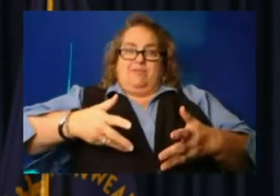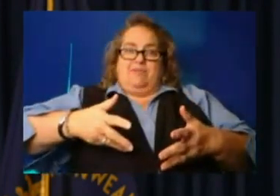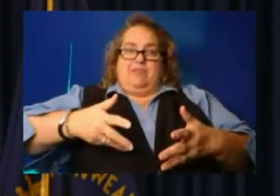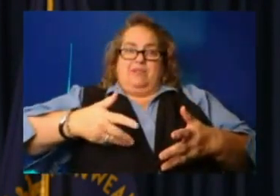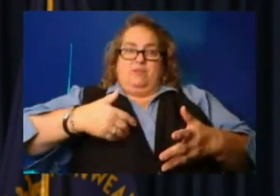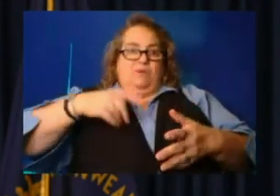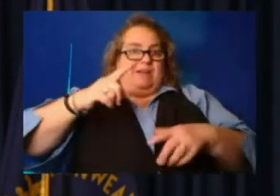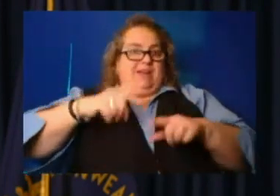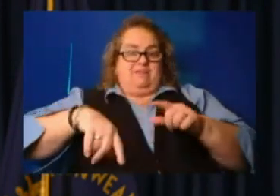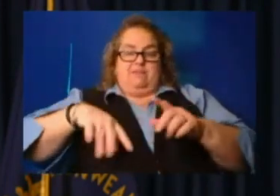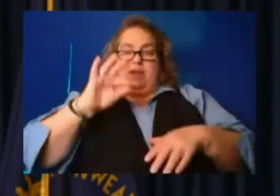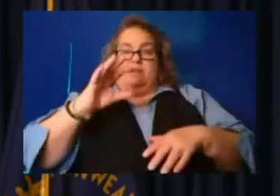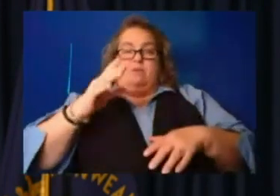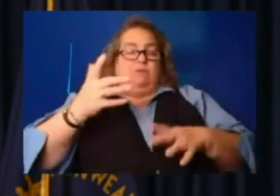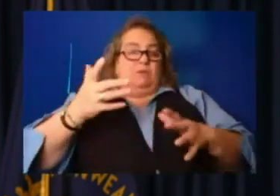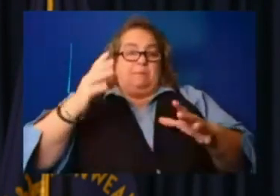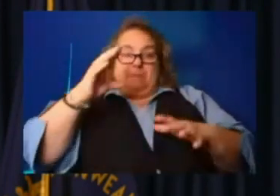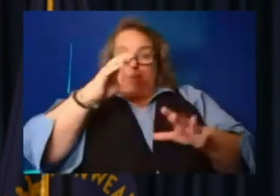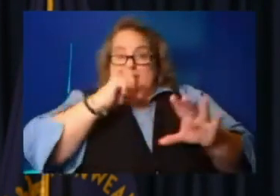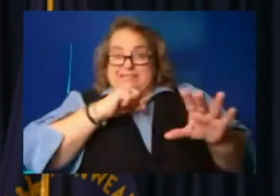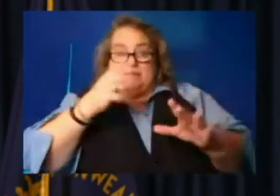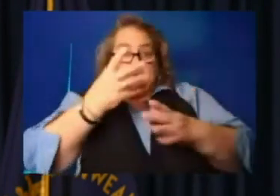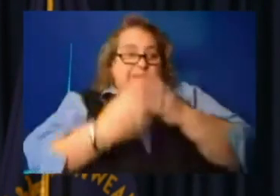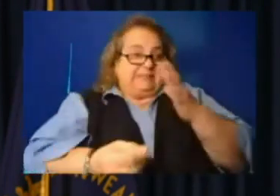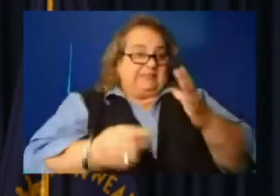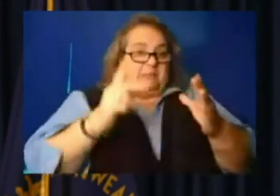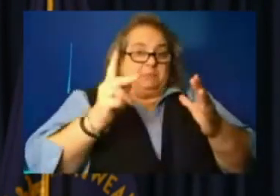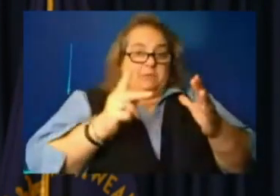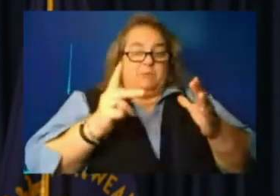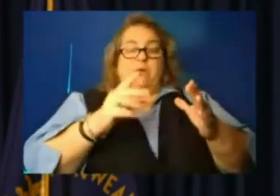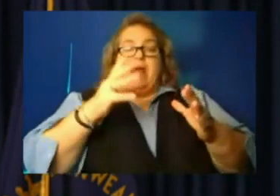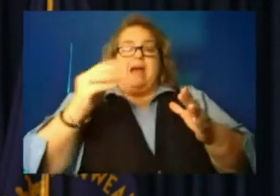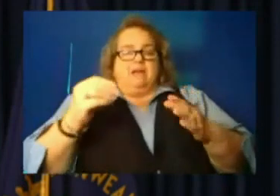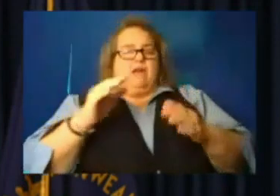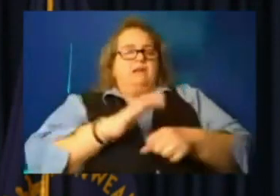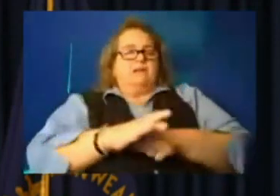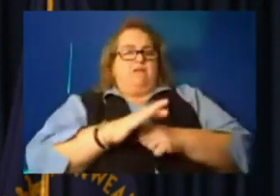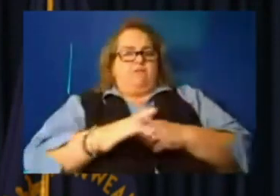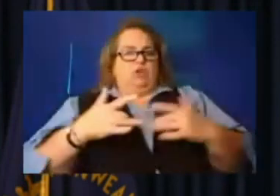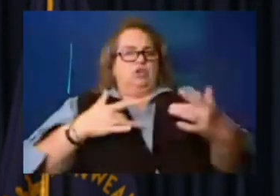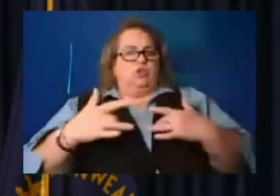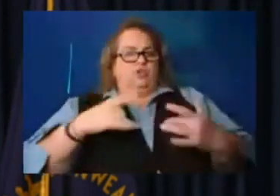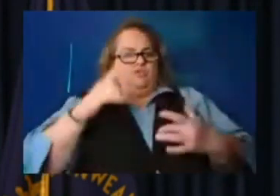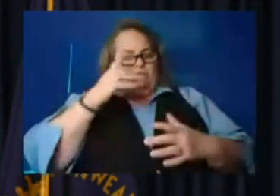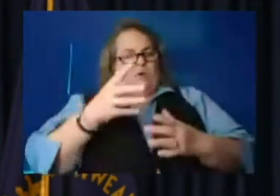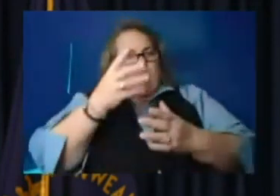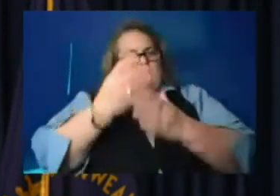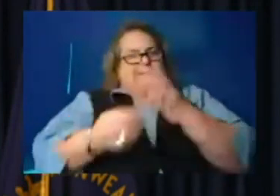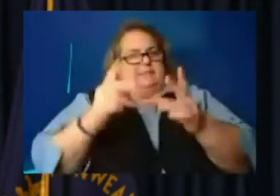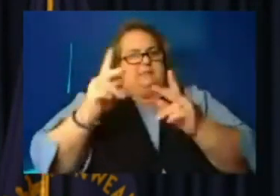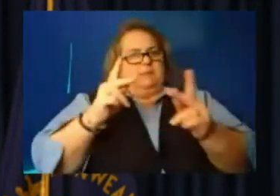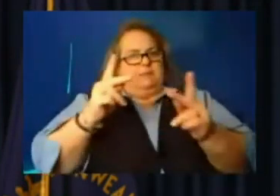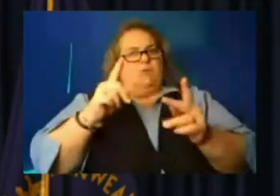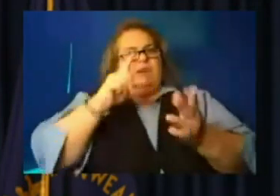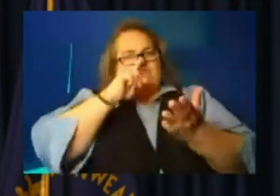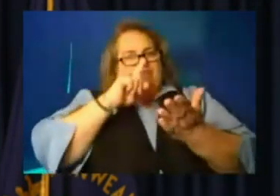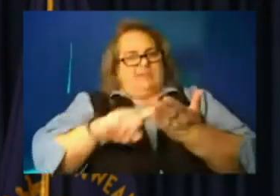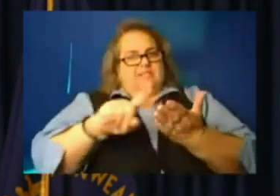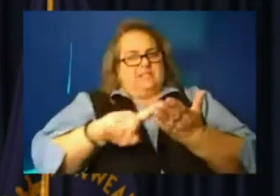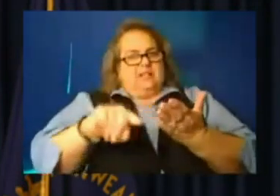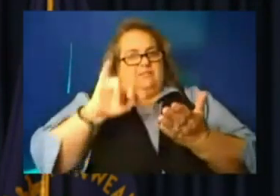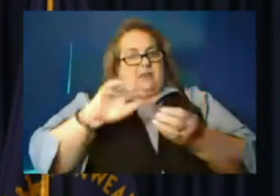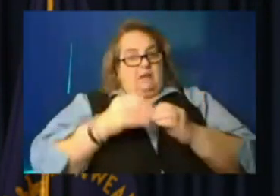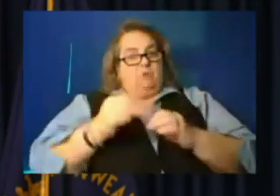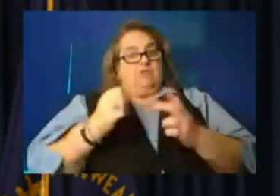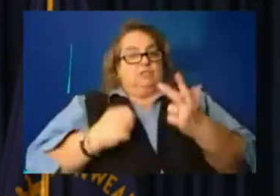missing and there be enough concern for a missing person investigation. And that number is three right